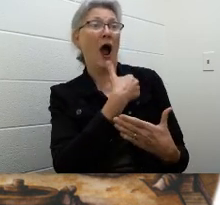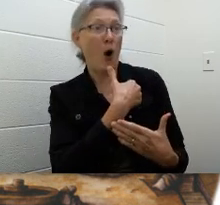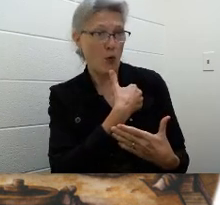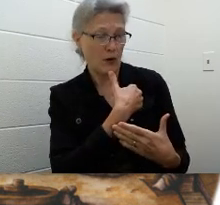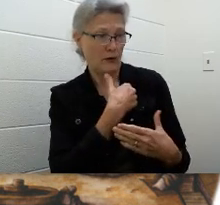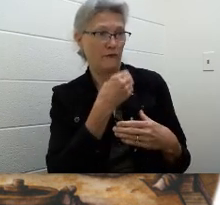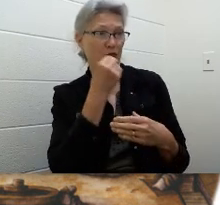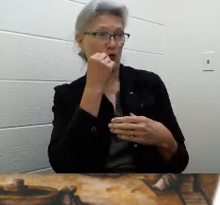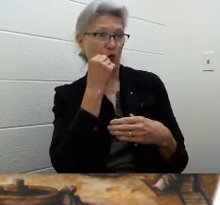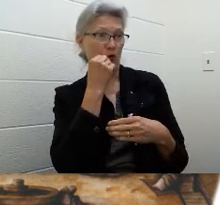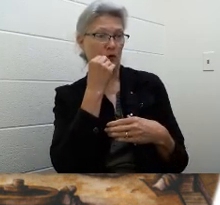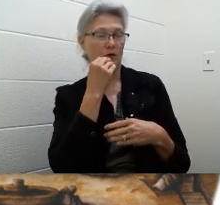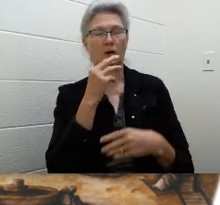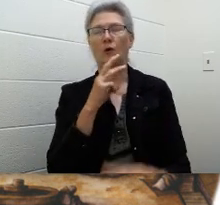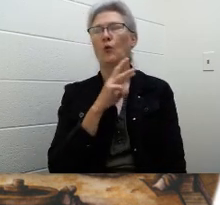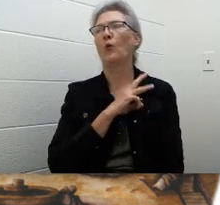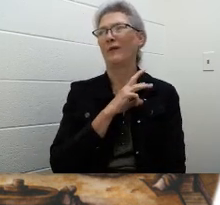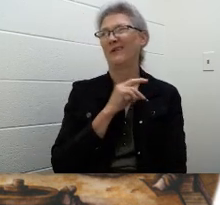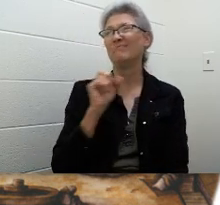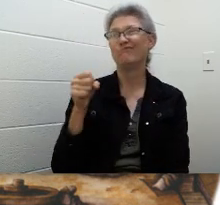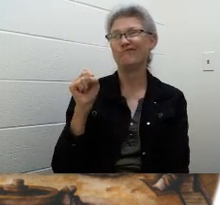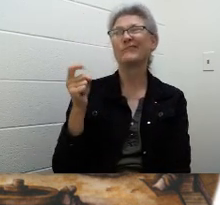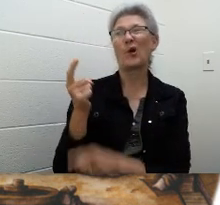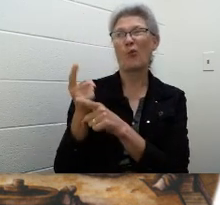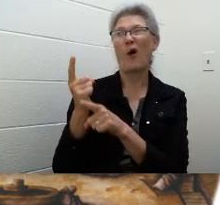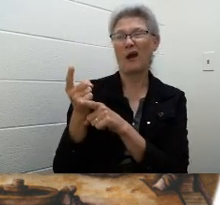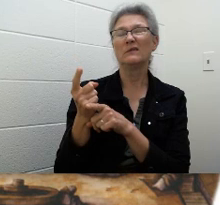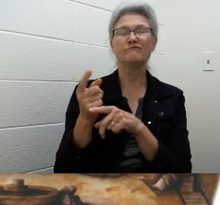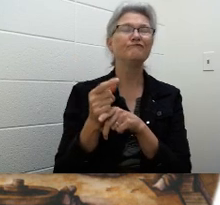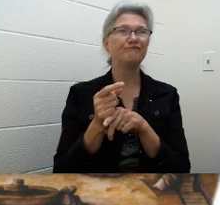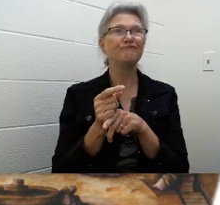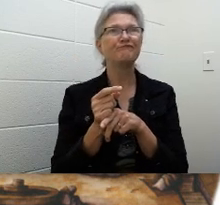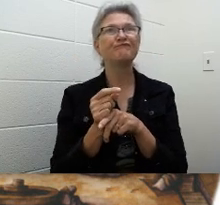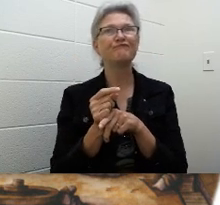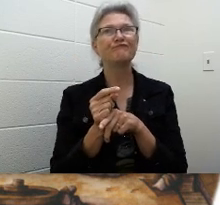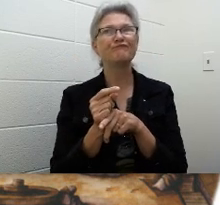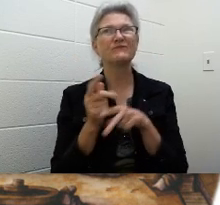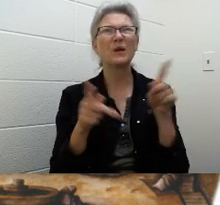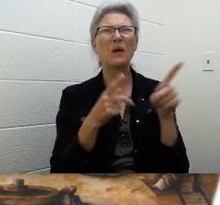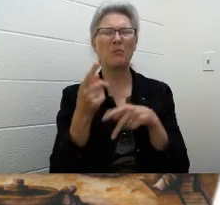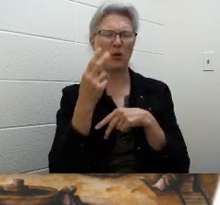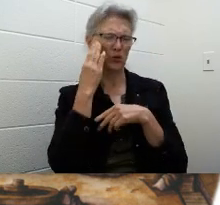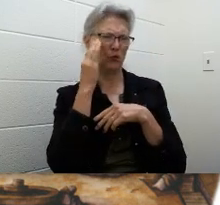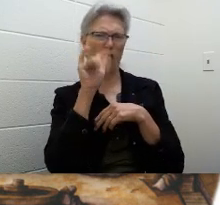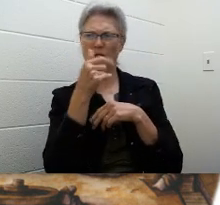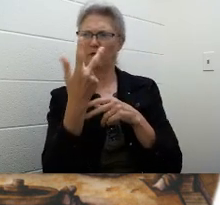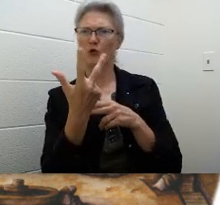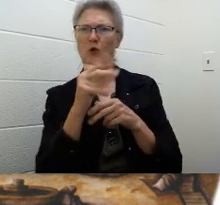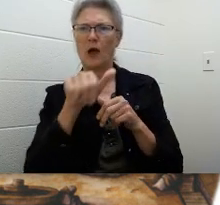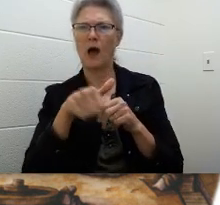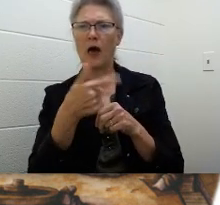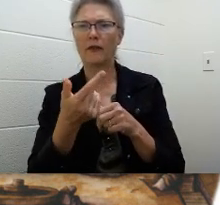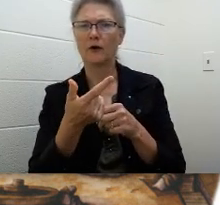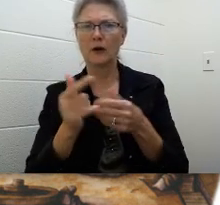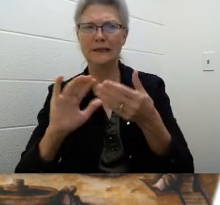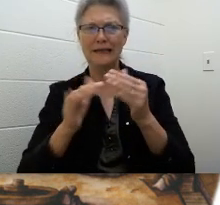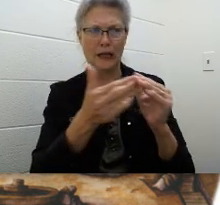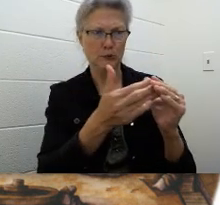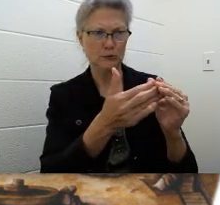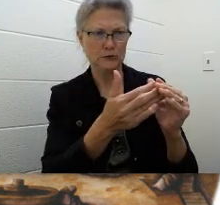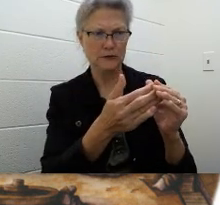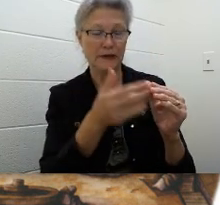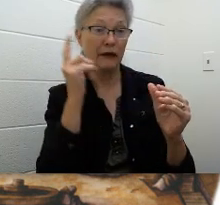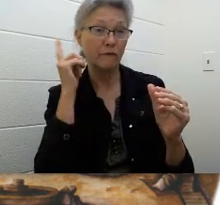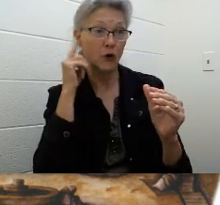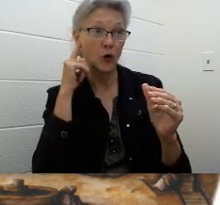Wilmer nodded, knowing she was right. The people of Sparks knew of only three other settlements. They had heard from the